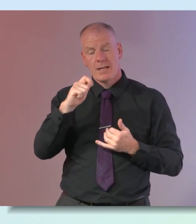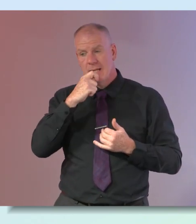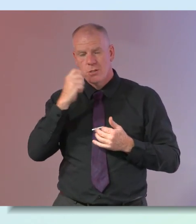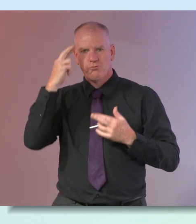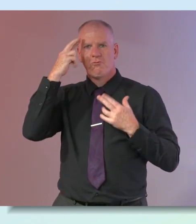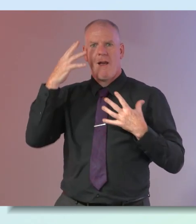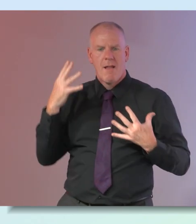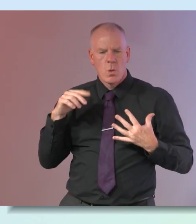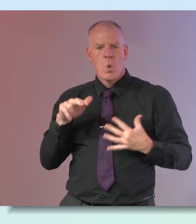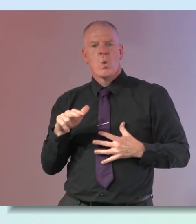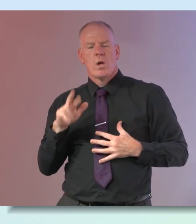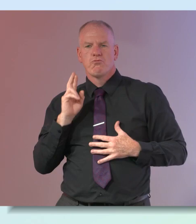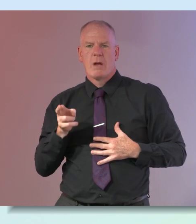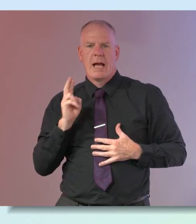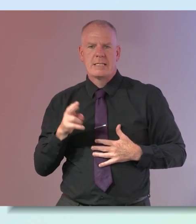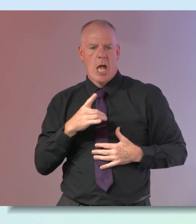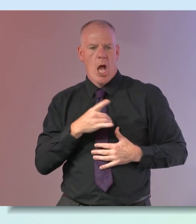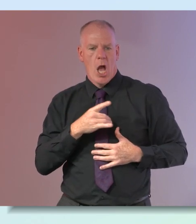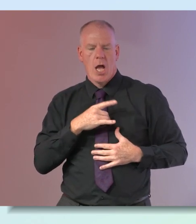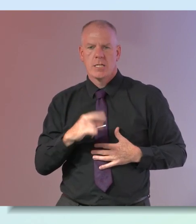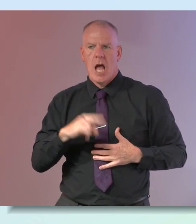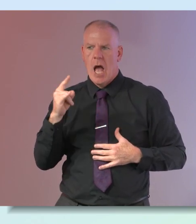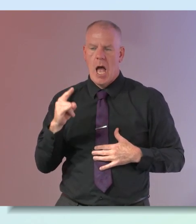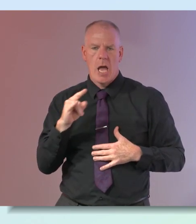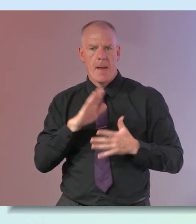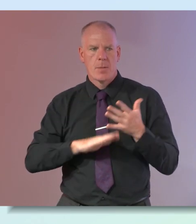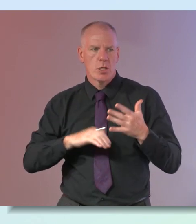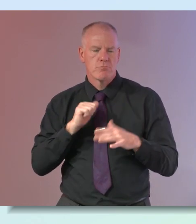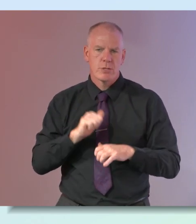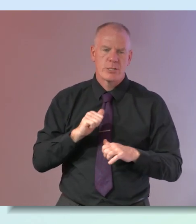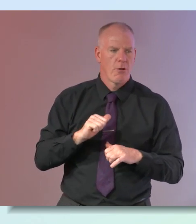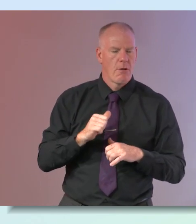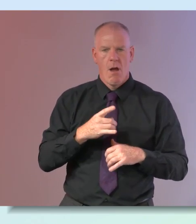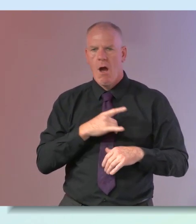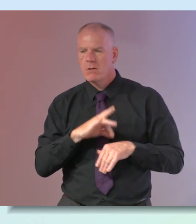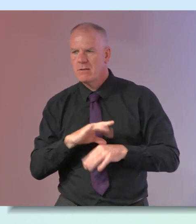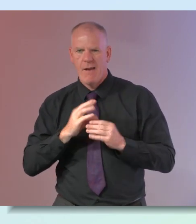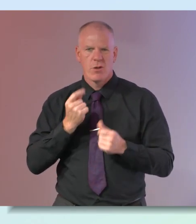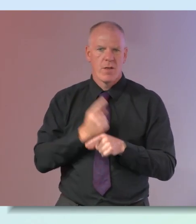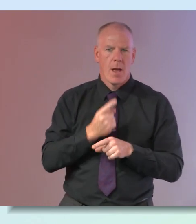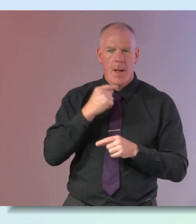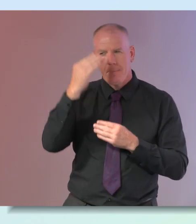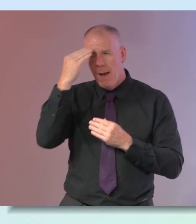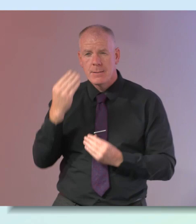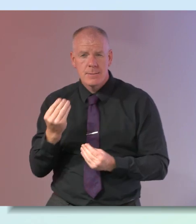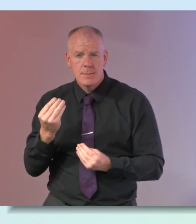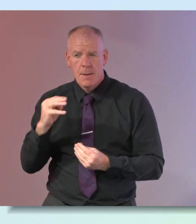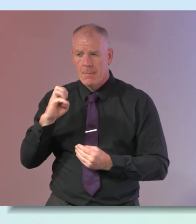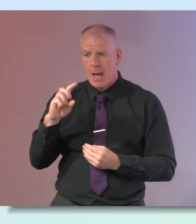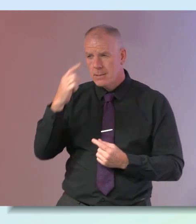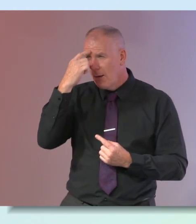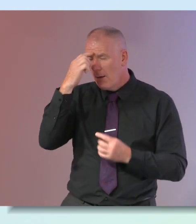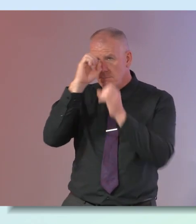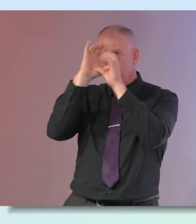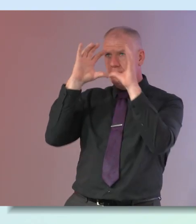of heart high blood pressure and you know heart disease and all that but what about the mind i mean are there something we should kind of is